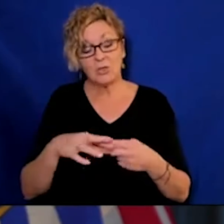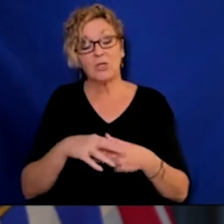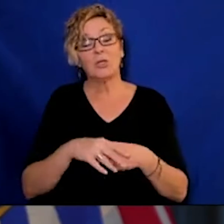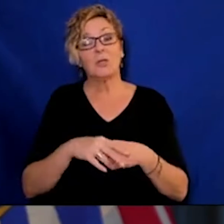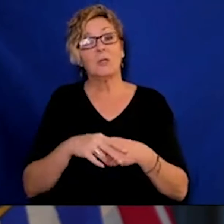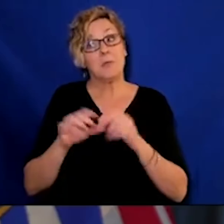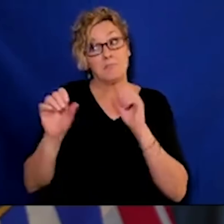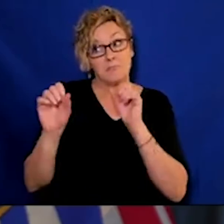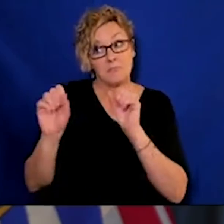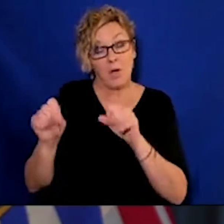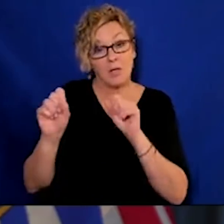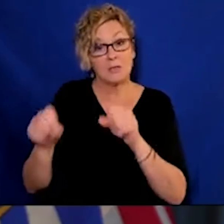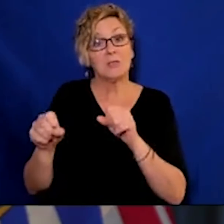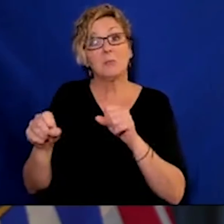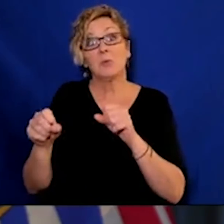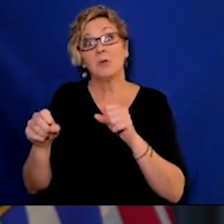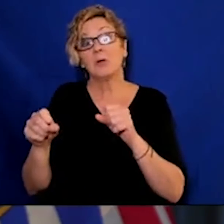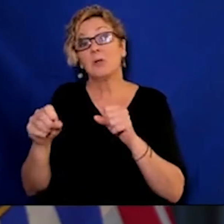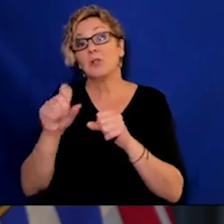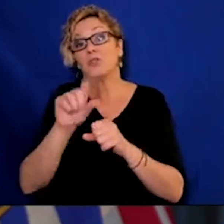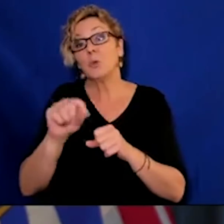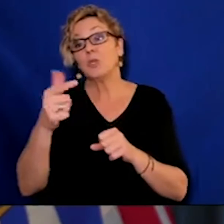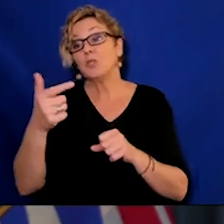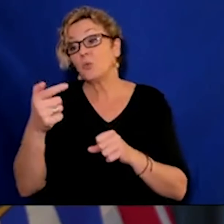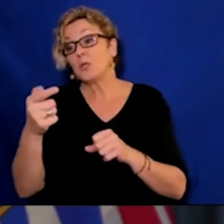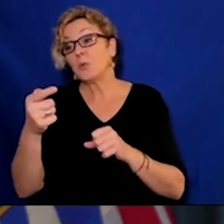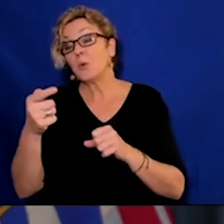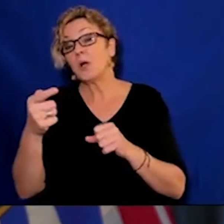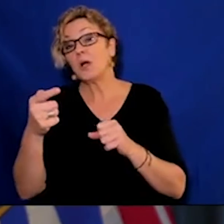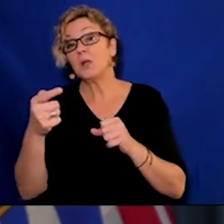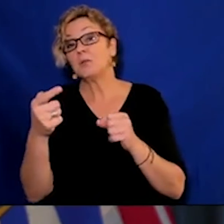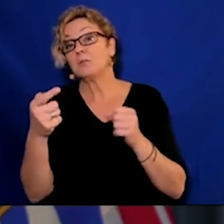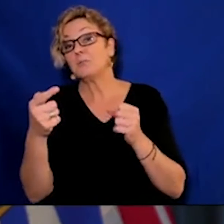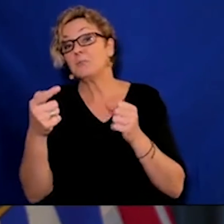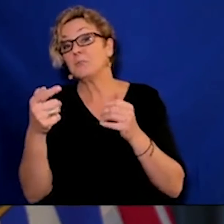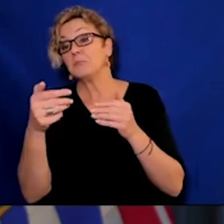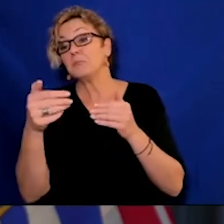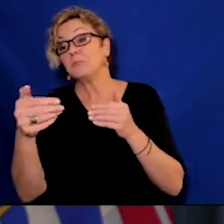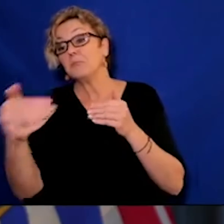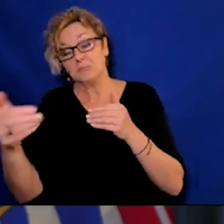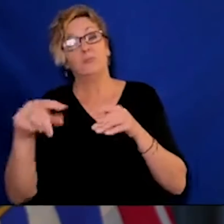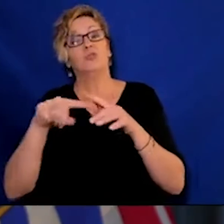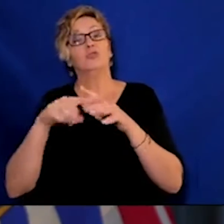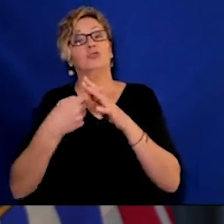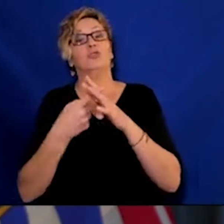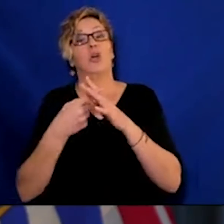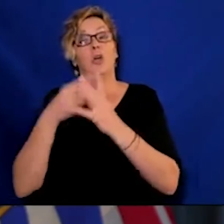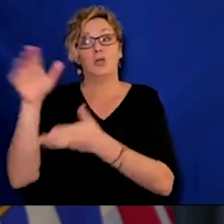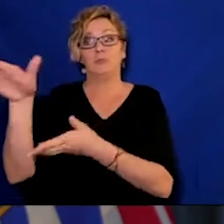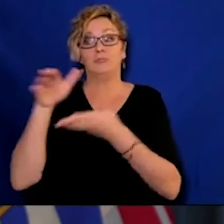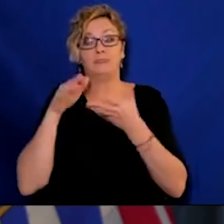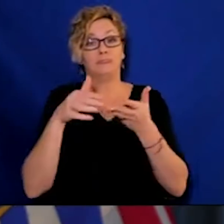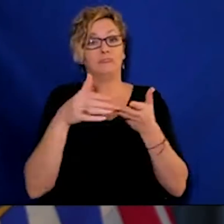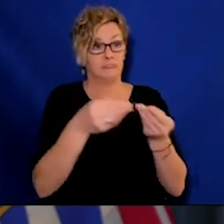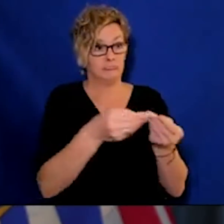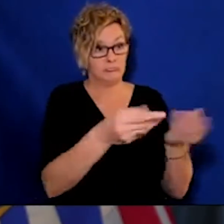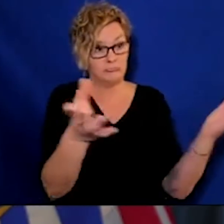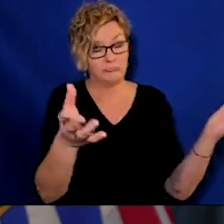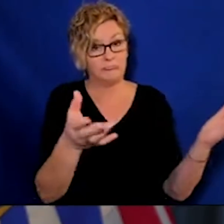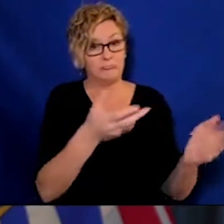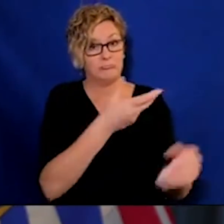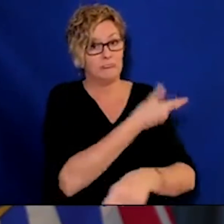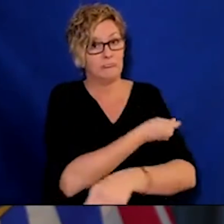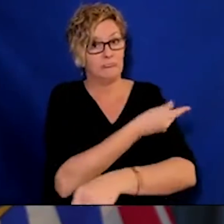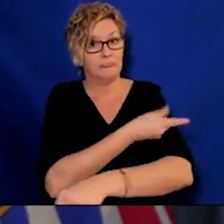distributing that vaccine. We have guidance that has come out based on a lot of work that has been done over